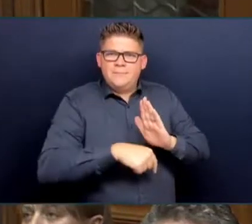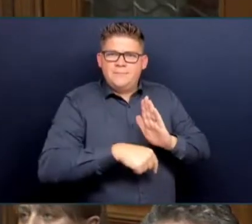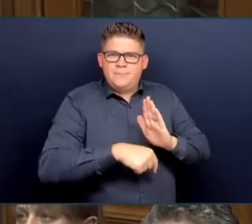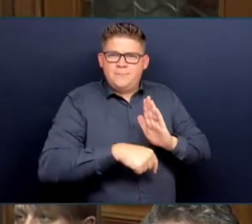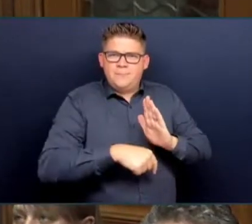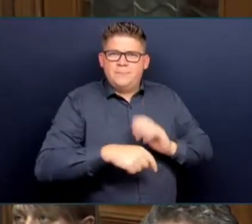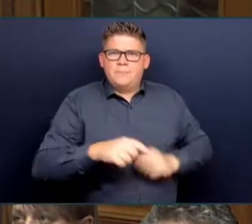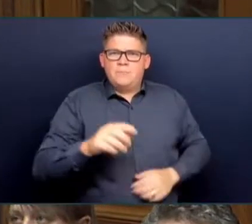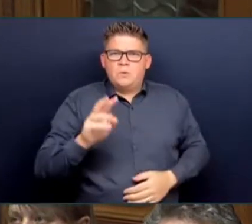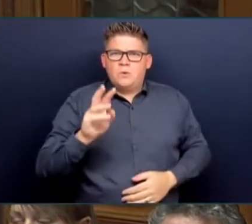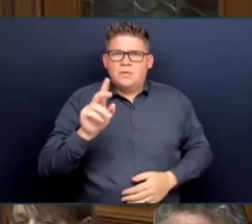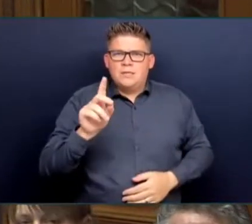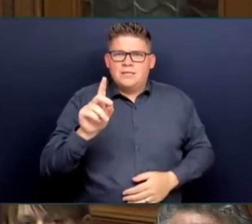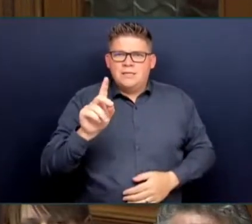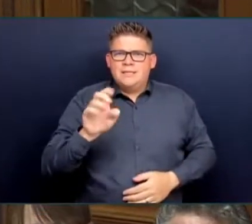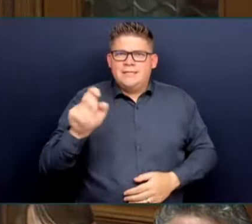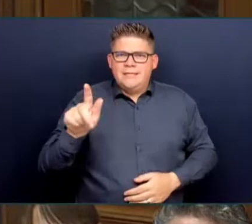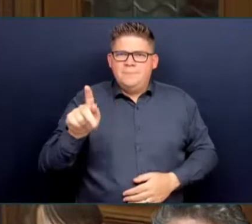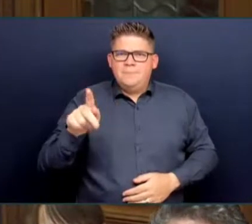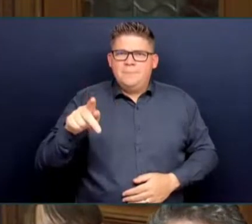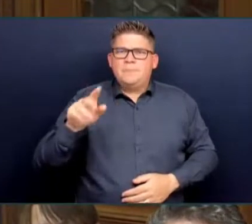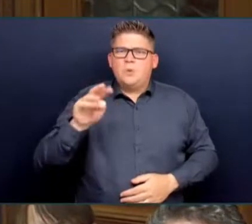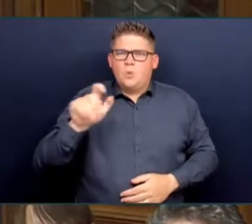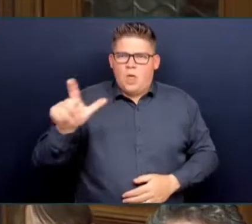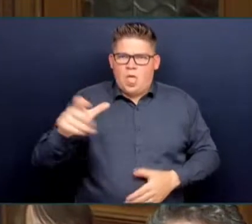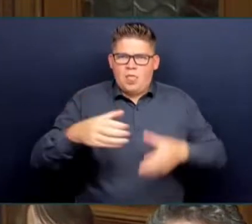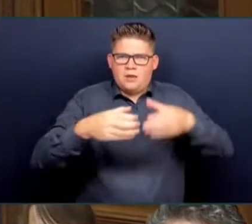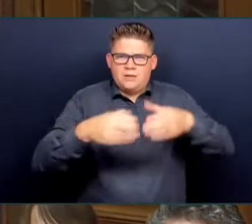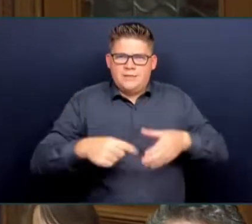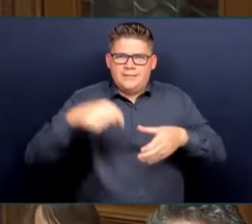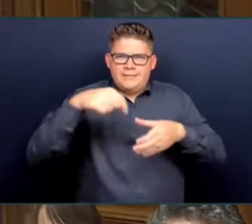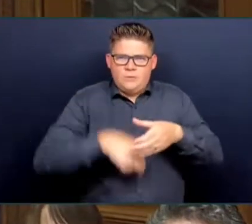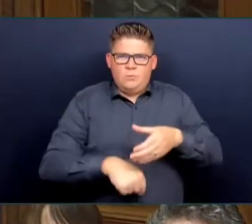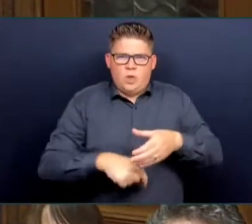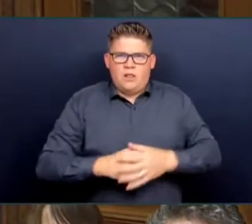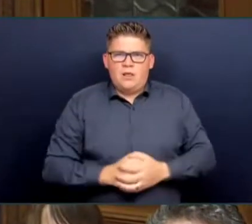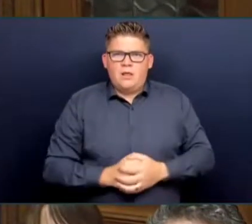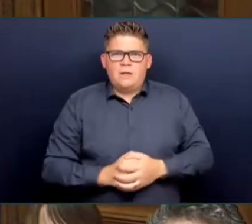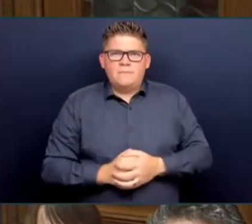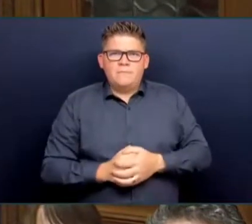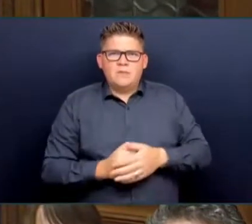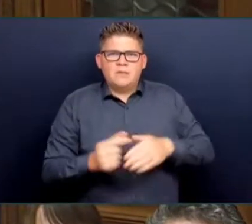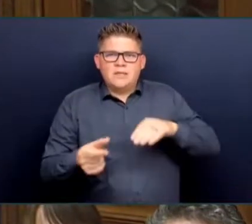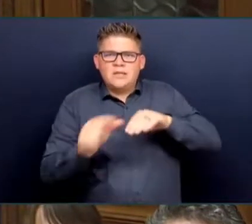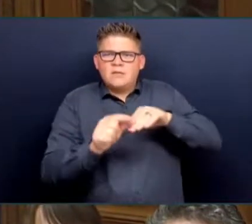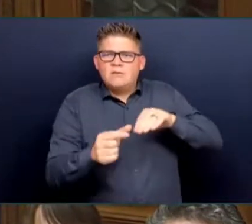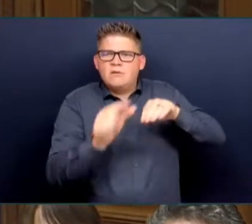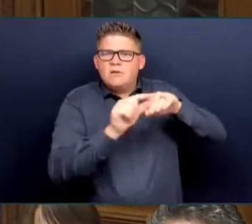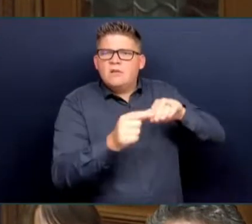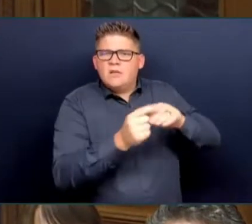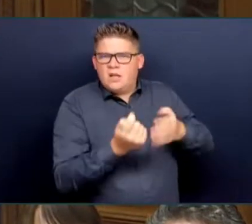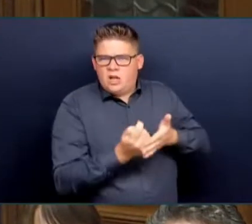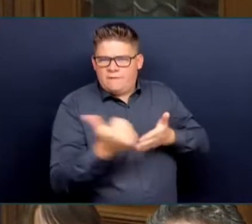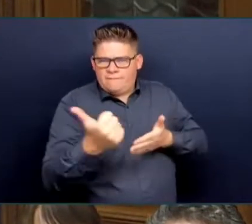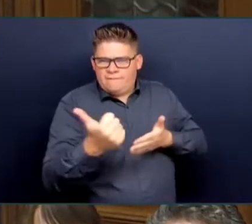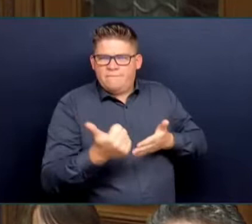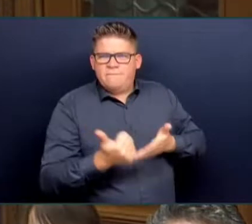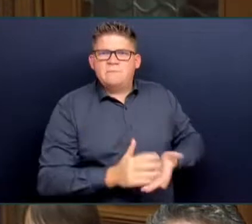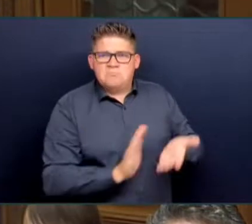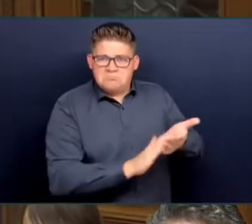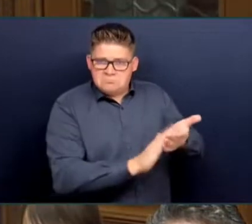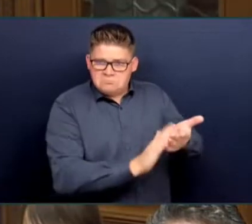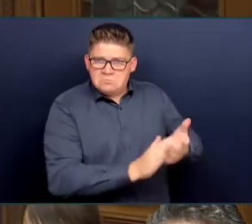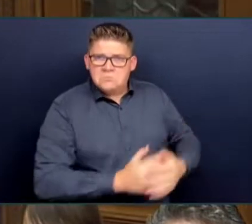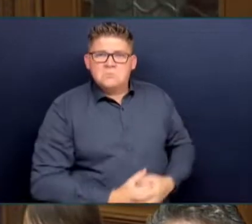and gas sector handout B.C. ever saw. Literally, B.C. gave out more credits than it earned in royalties. That was Andrew